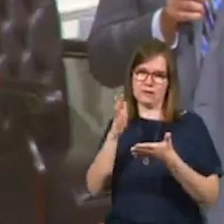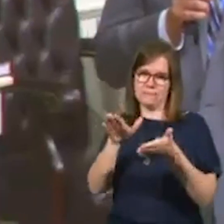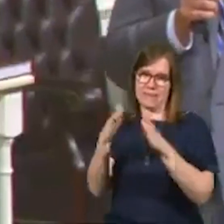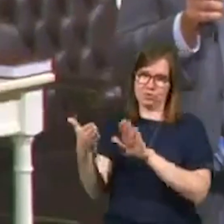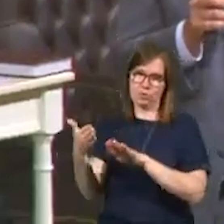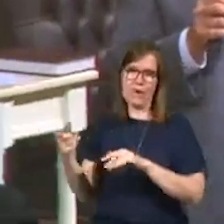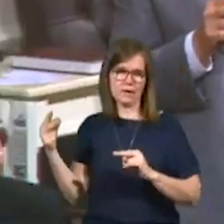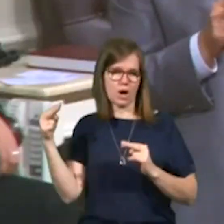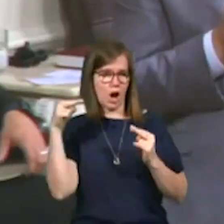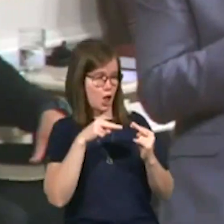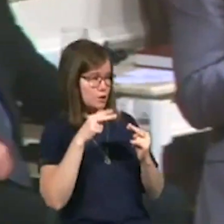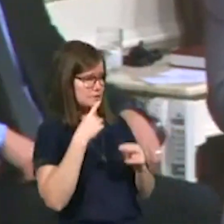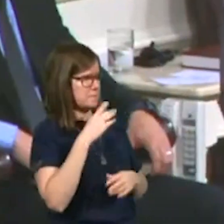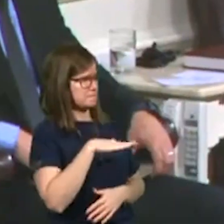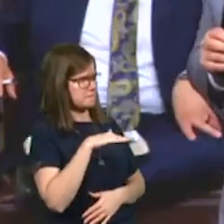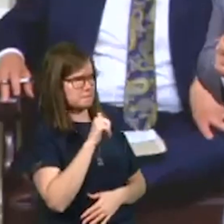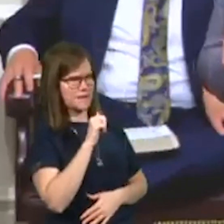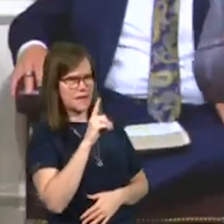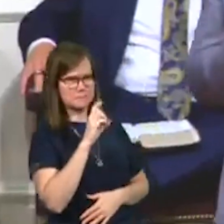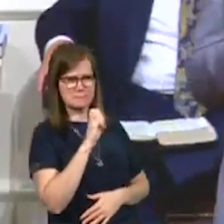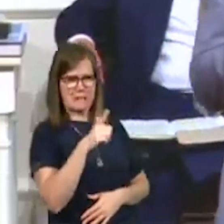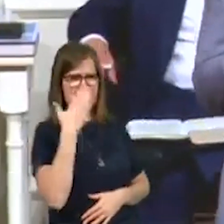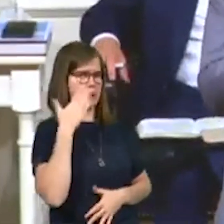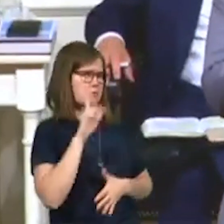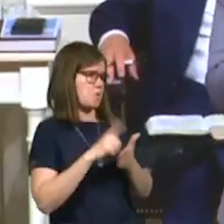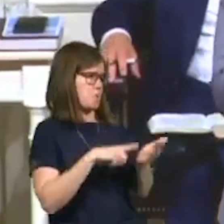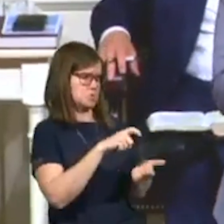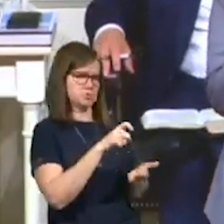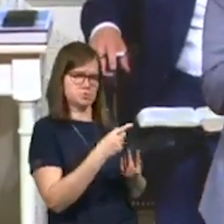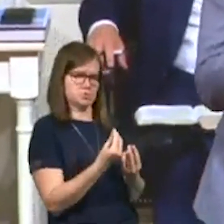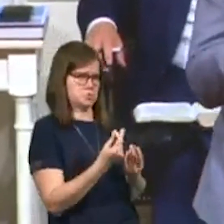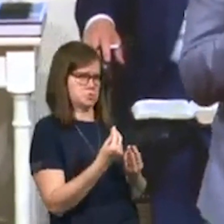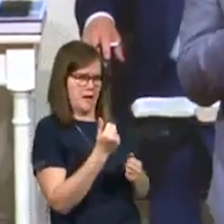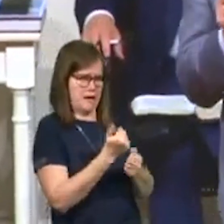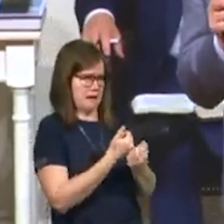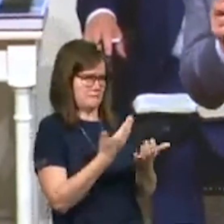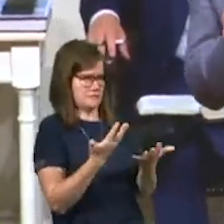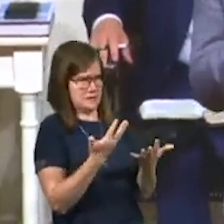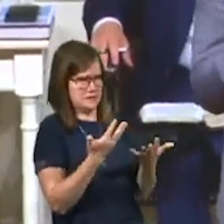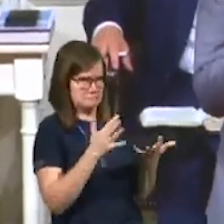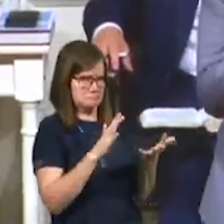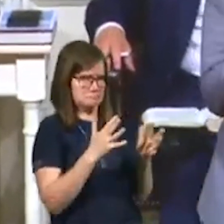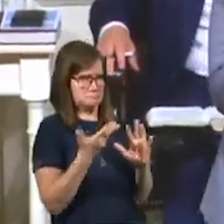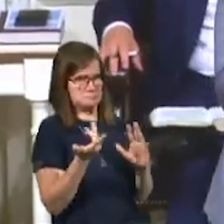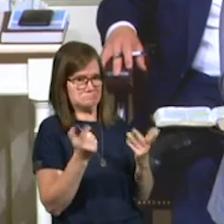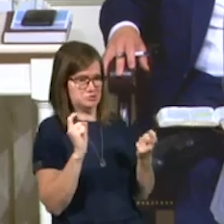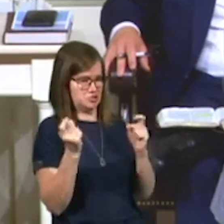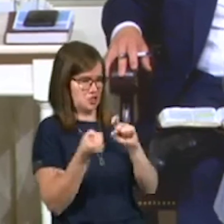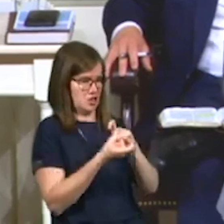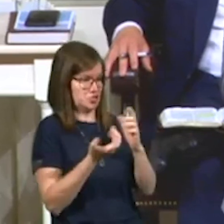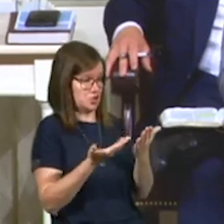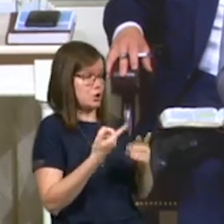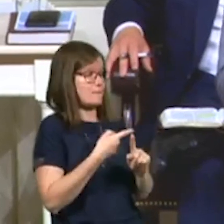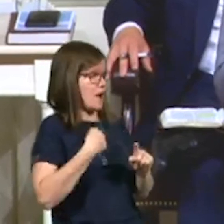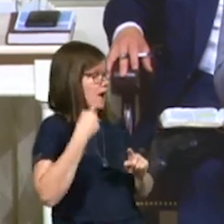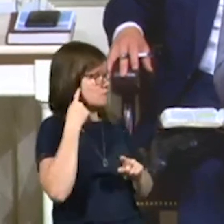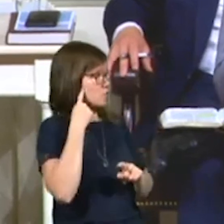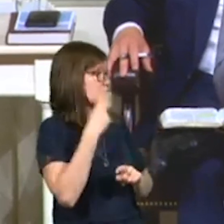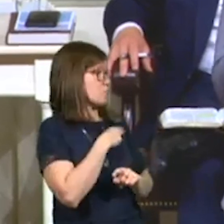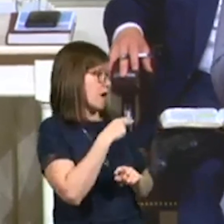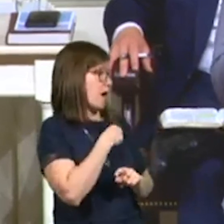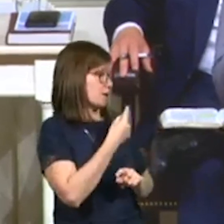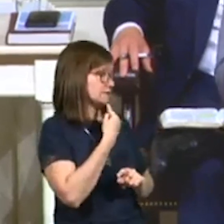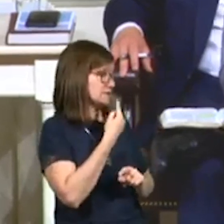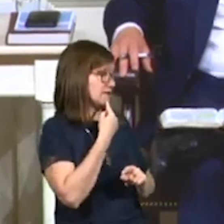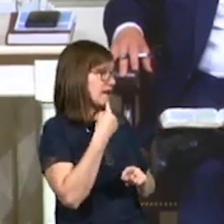he said, you know, Abdel, he goes, I don't know what you should do. Everything's kind of in flux around here. He said, but I've heard Brother Hiles say this a time or